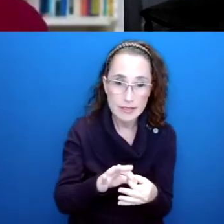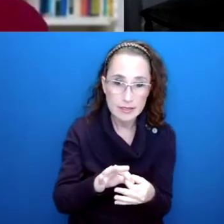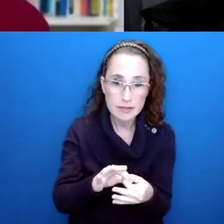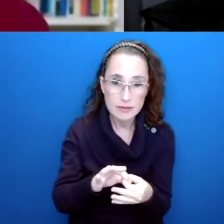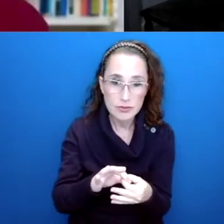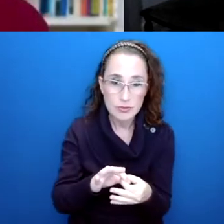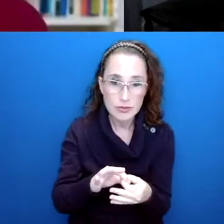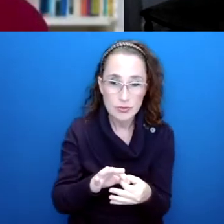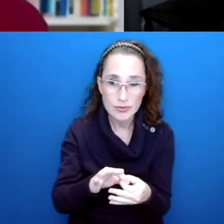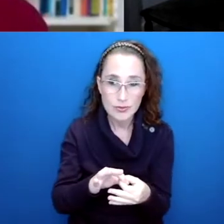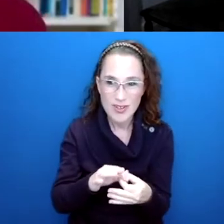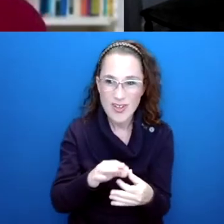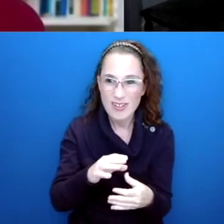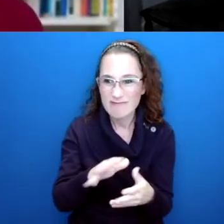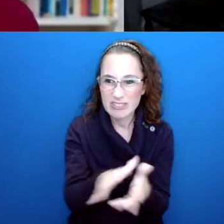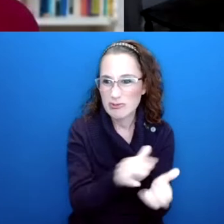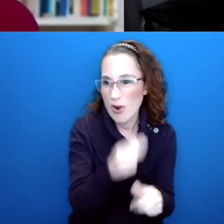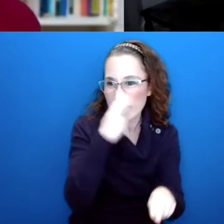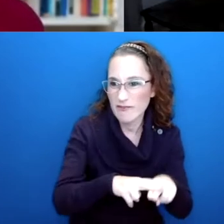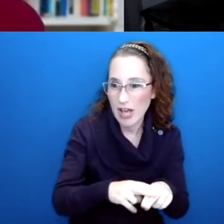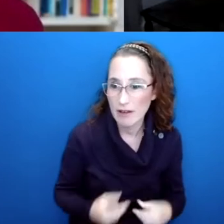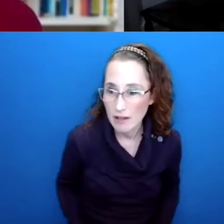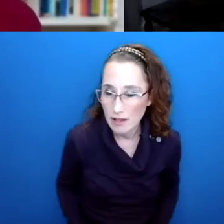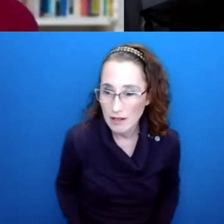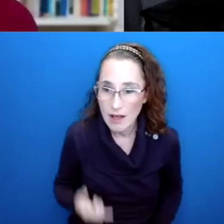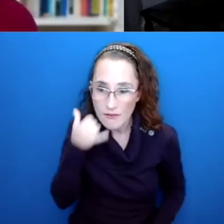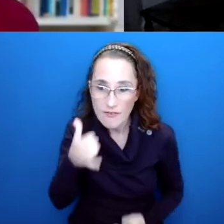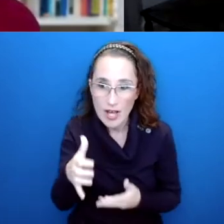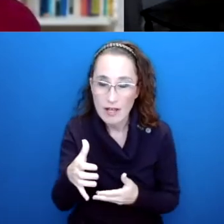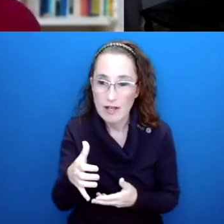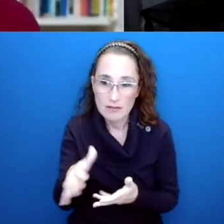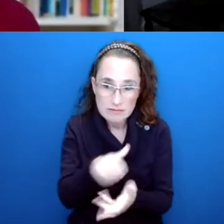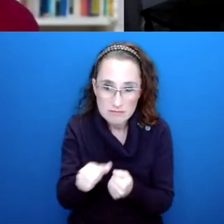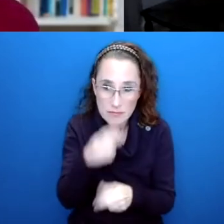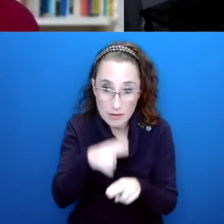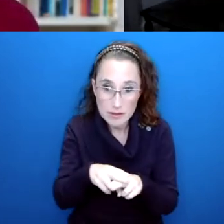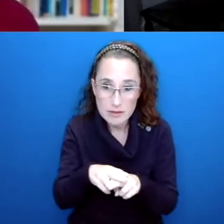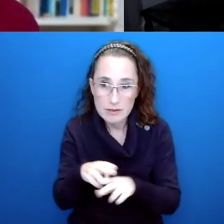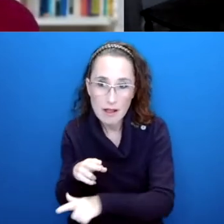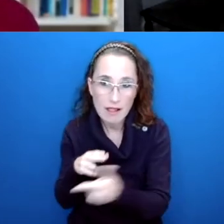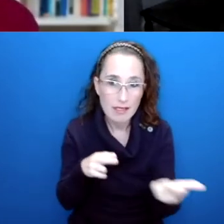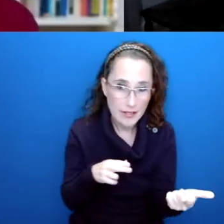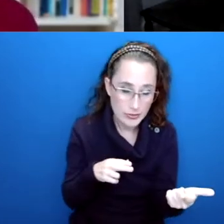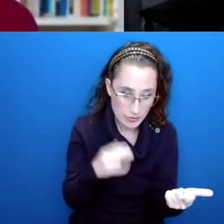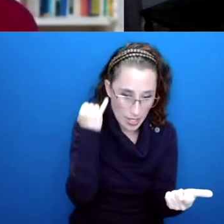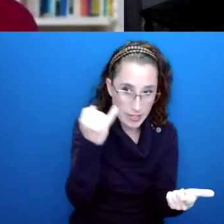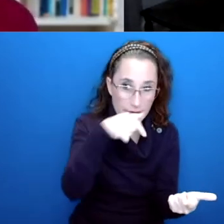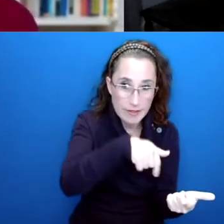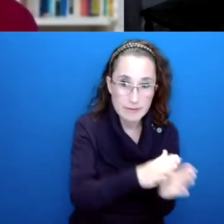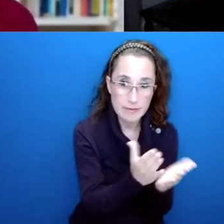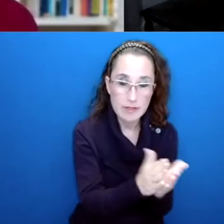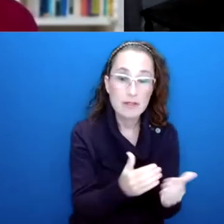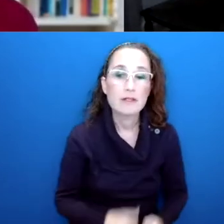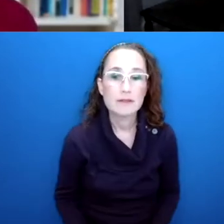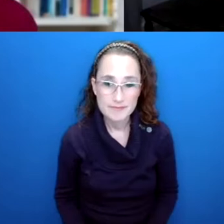as being fun destroyers. And so how you then came to this book. Well, I have a history and an